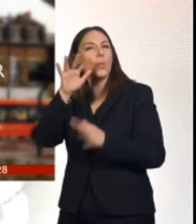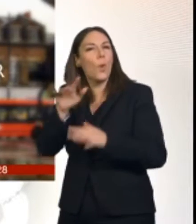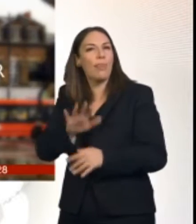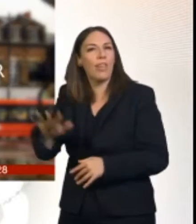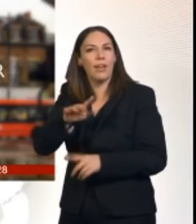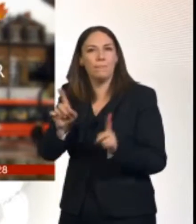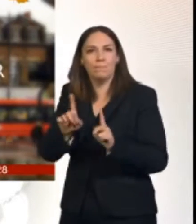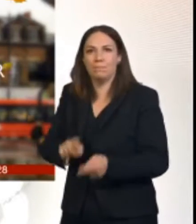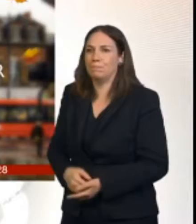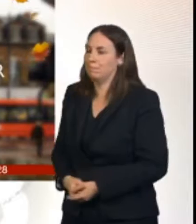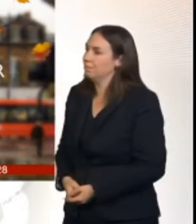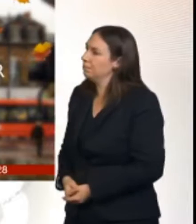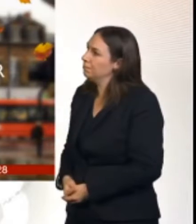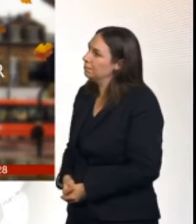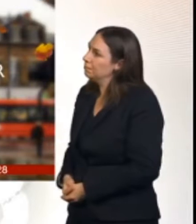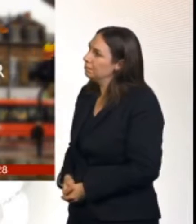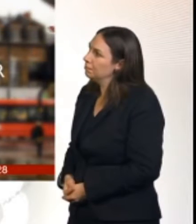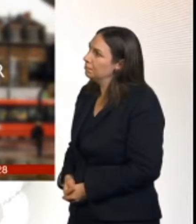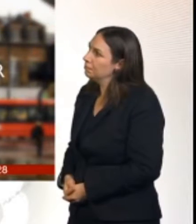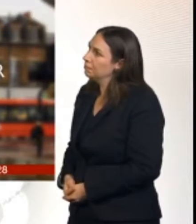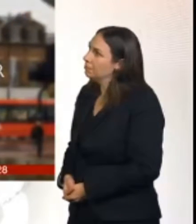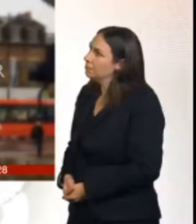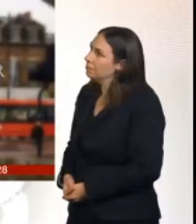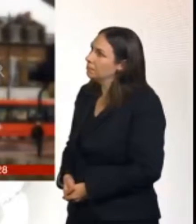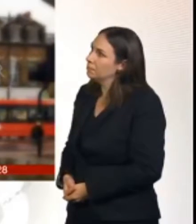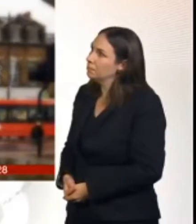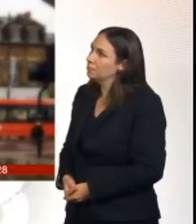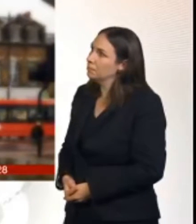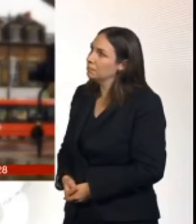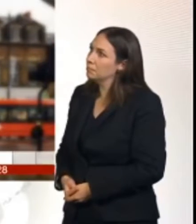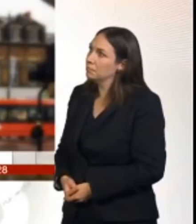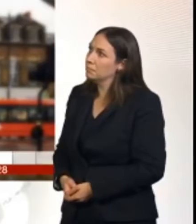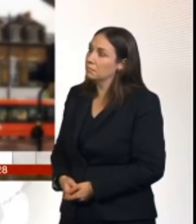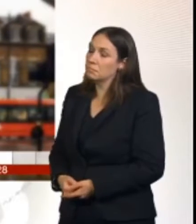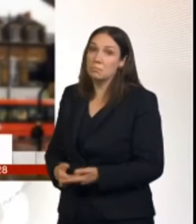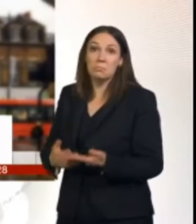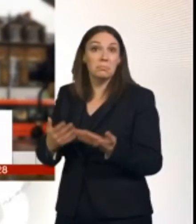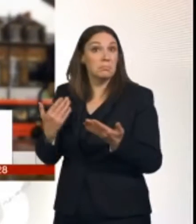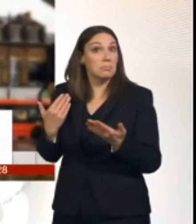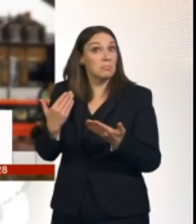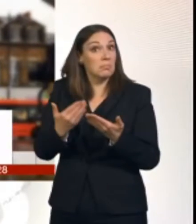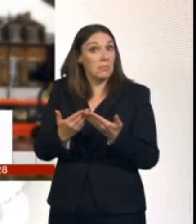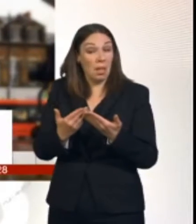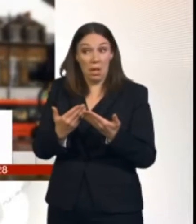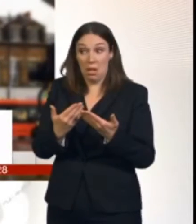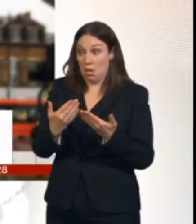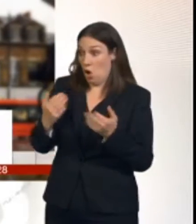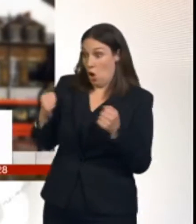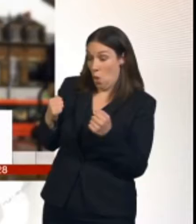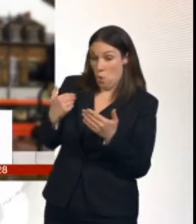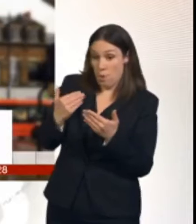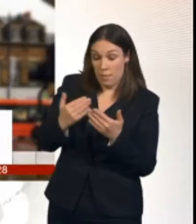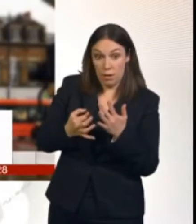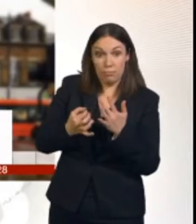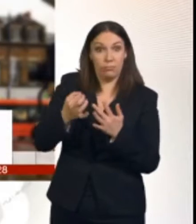start out there this morning especially comparing it to the last few days. Temperatures mostly in double figures first thing. It is however